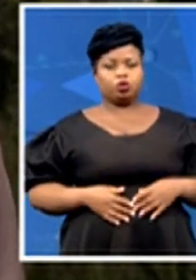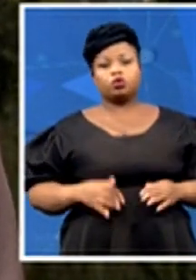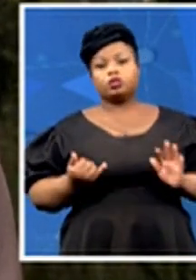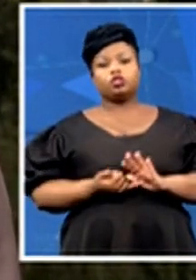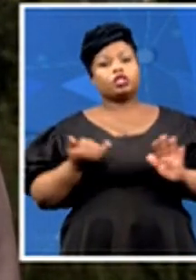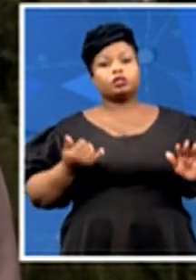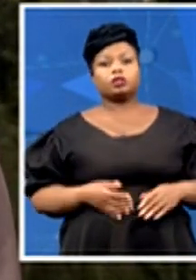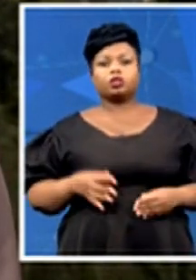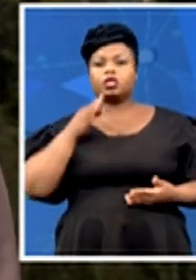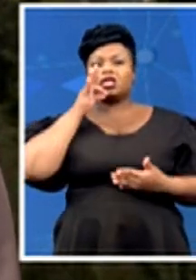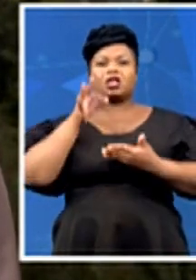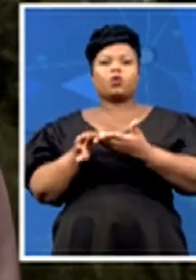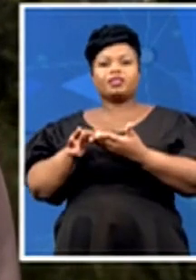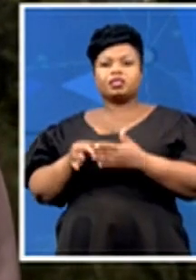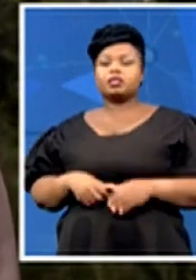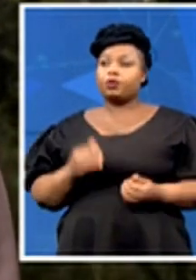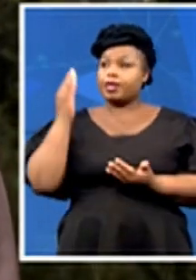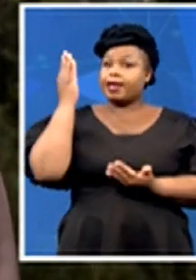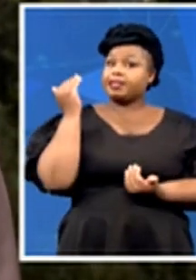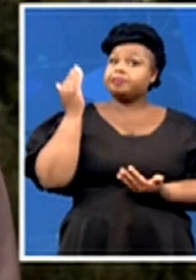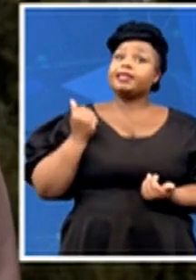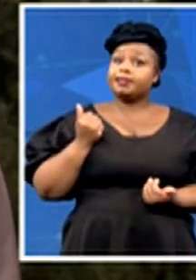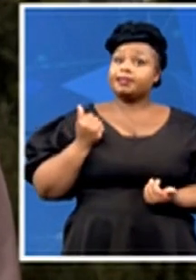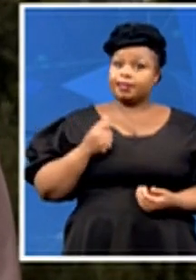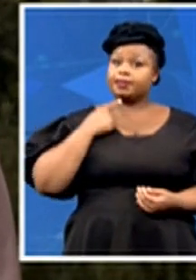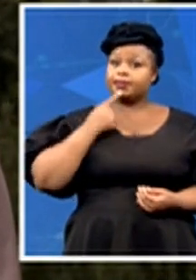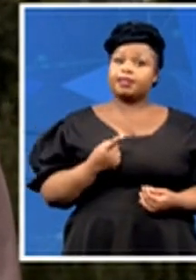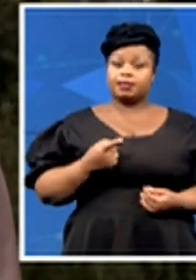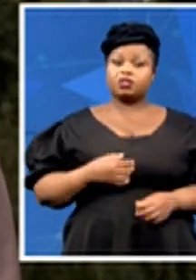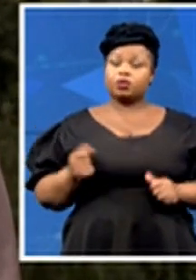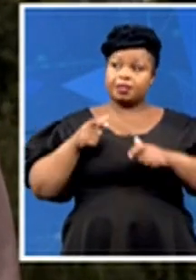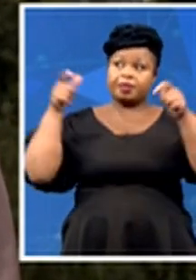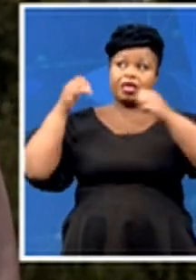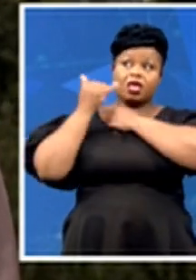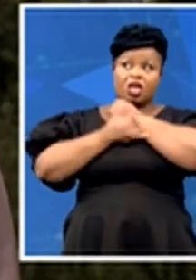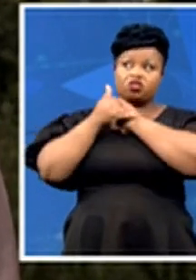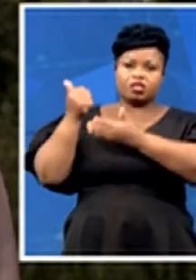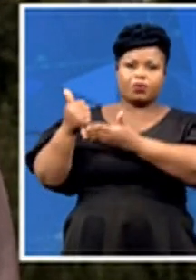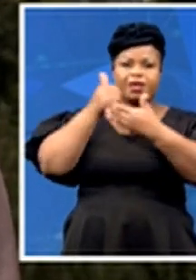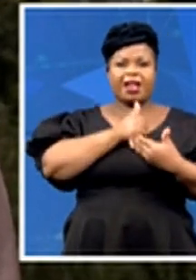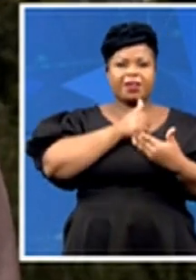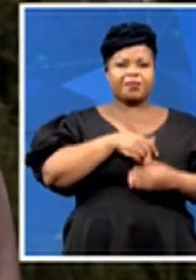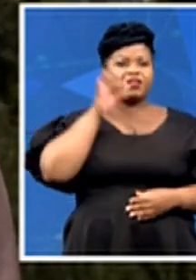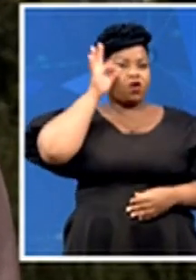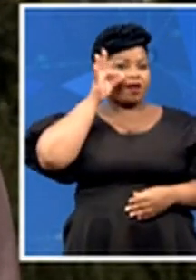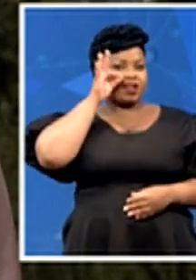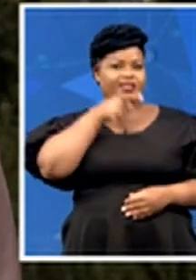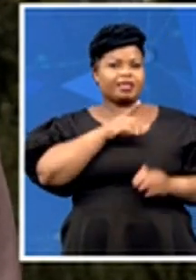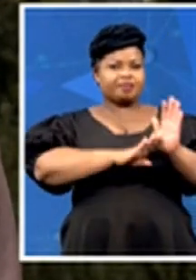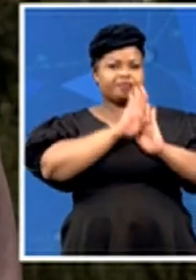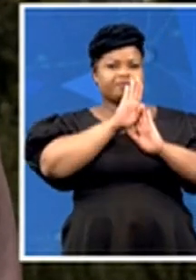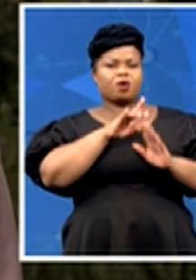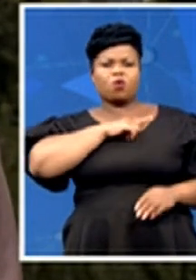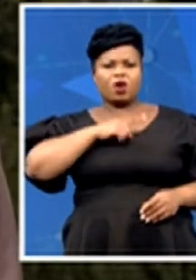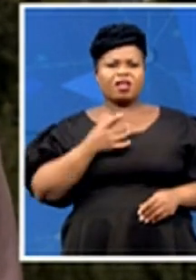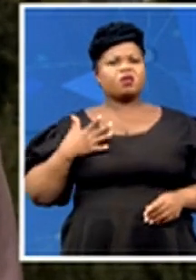expectation they said that big nations such as russia would help rebuild afghanistan in particular they're looking for resources to help with the health